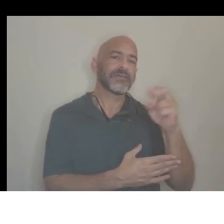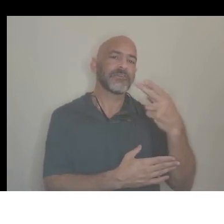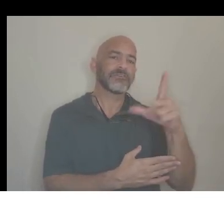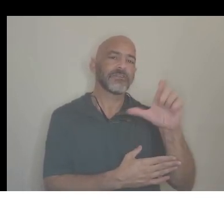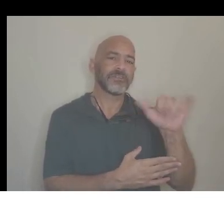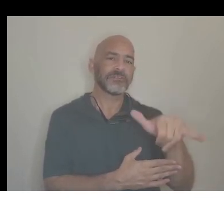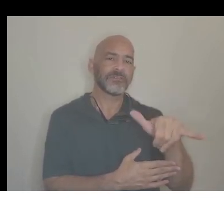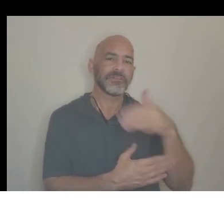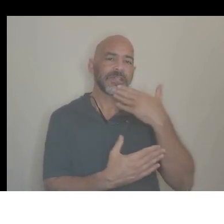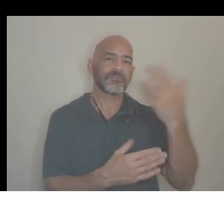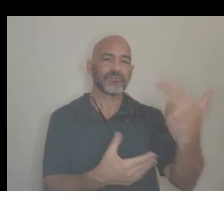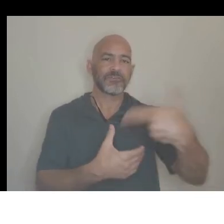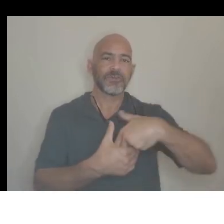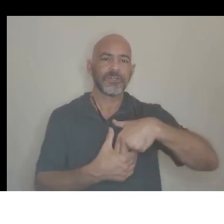Thank